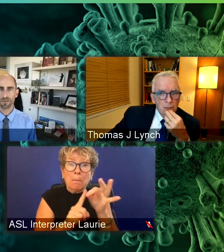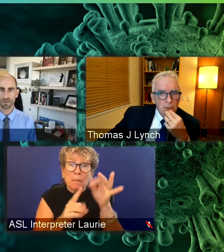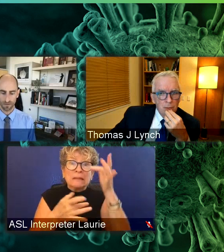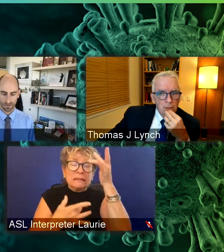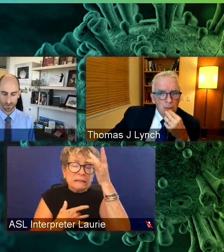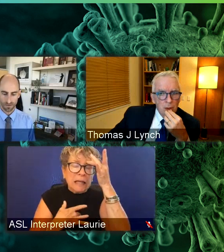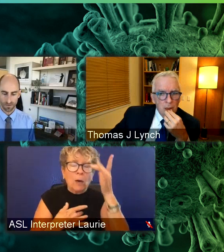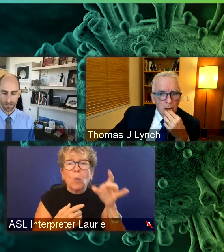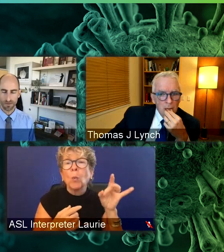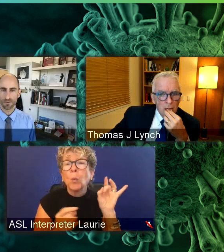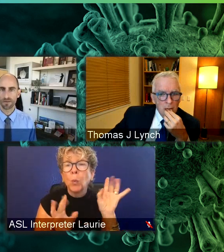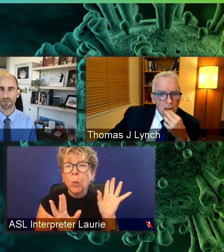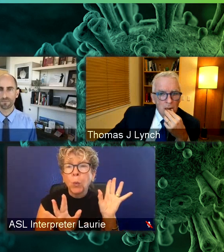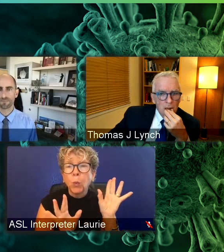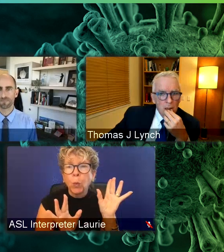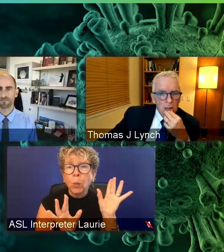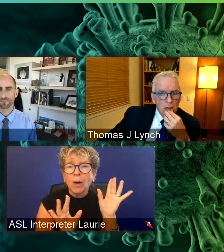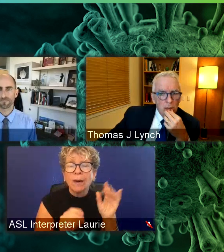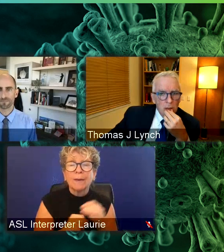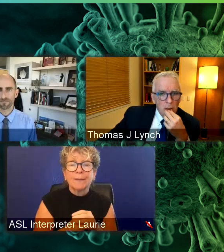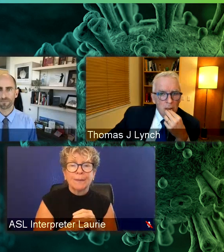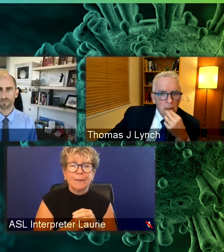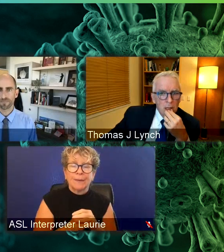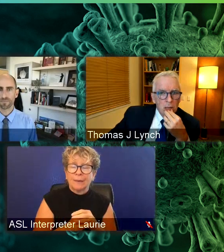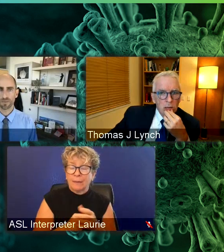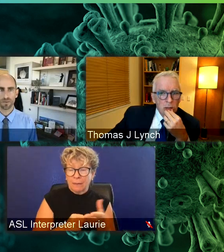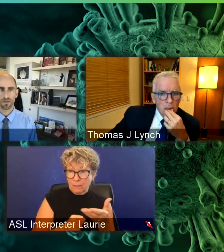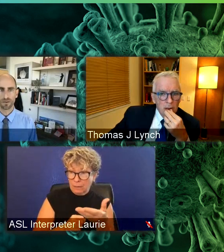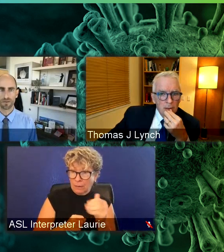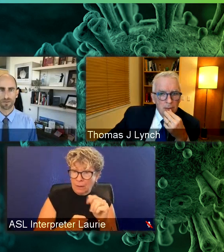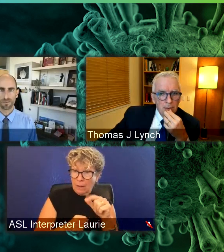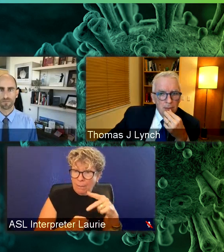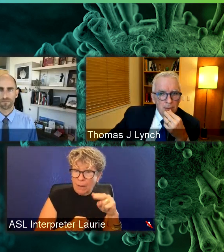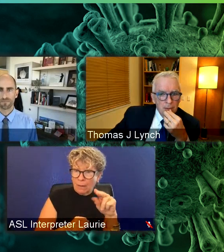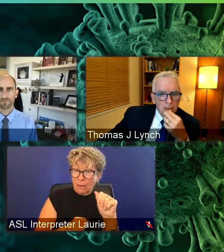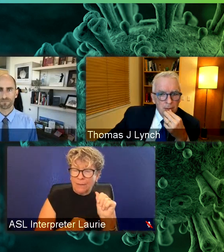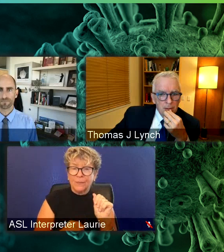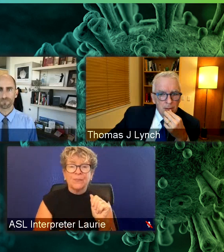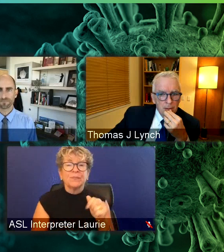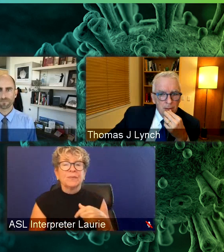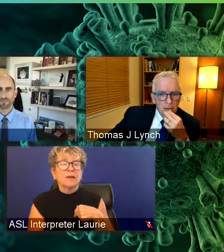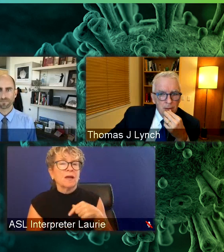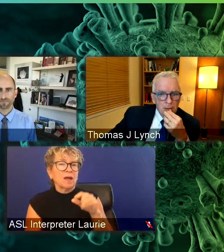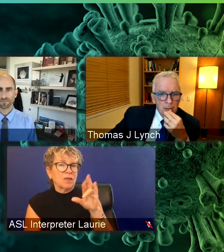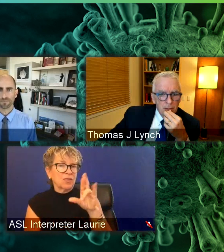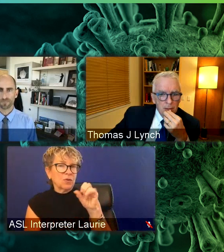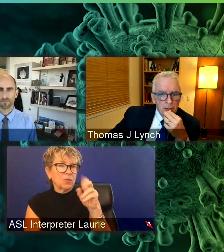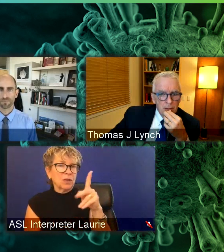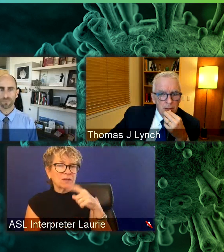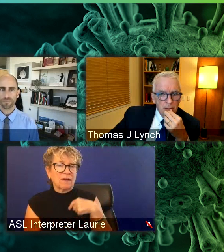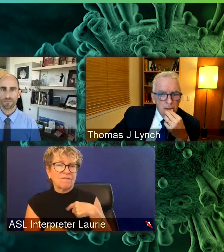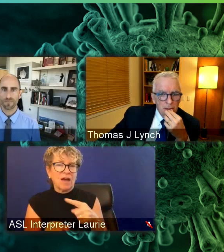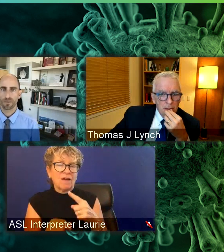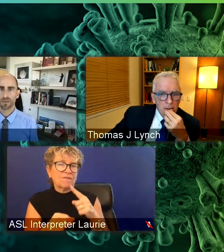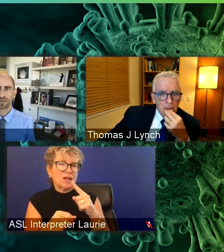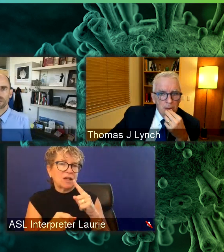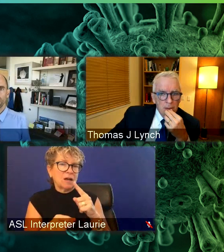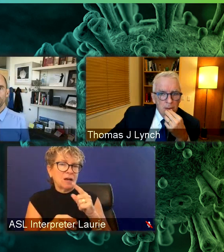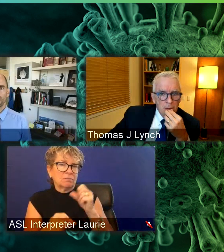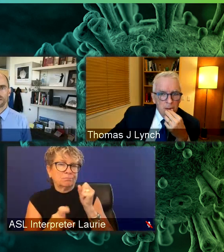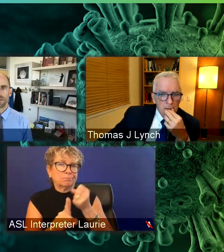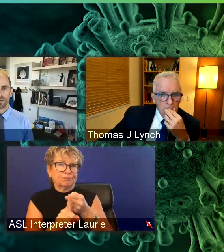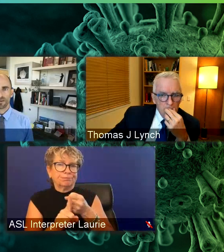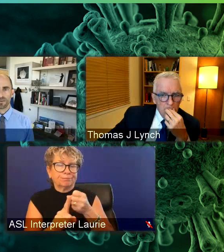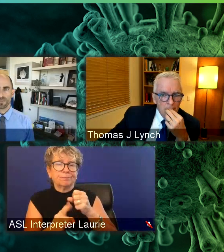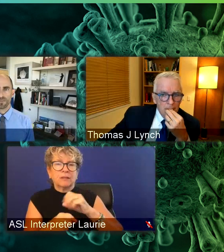Yeah, no, not much yet. I totally agree. I mean, the risk of getting COVID and having severe disease while pregnant is significant.